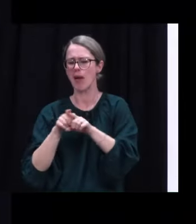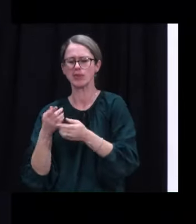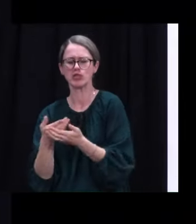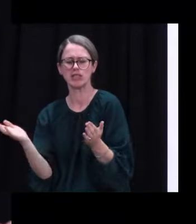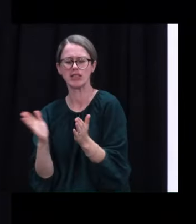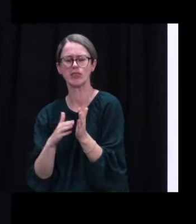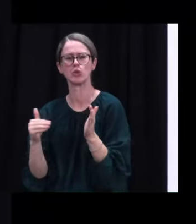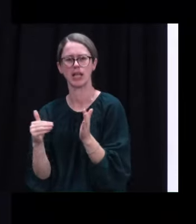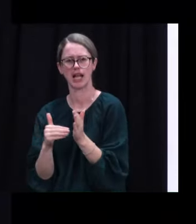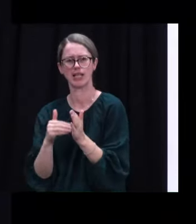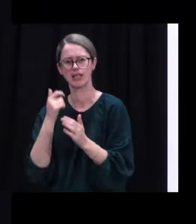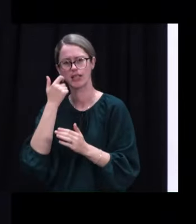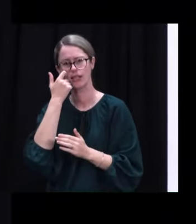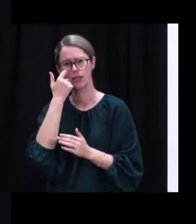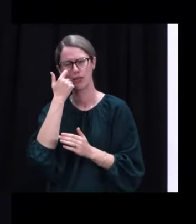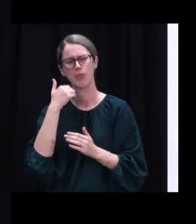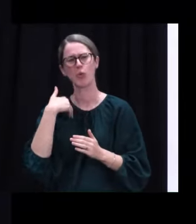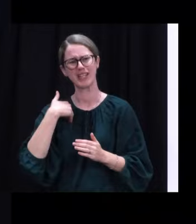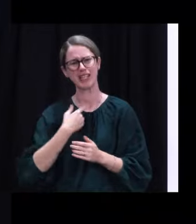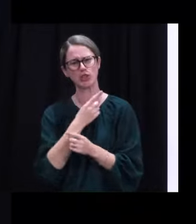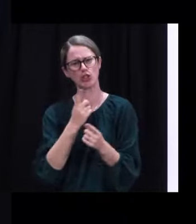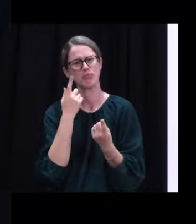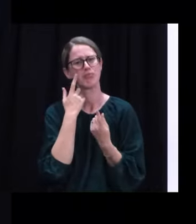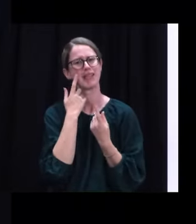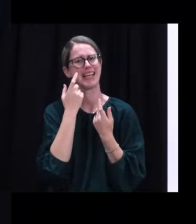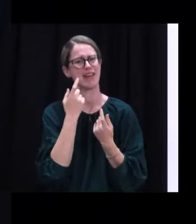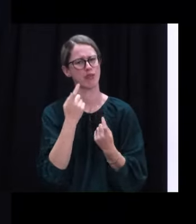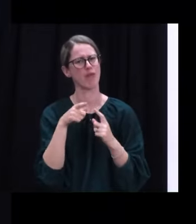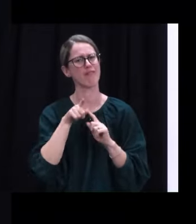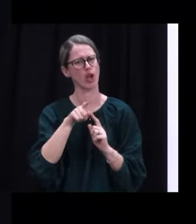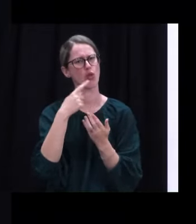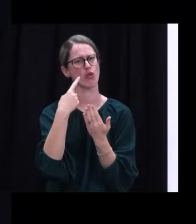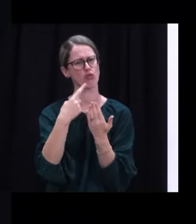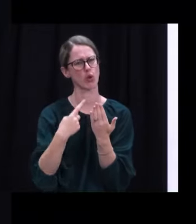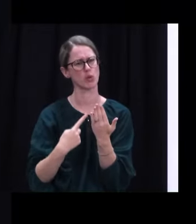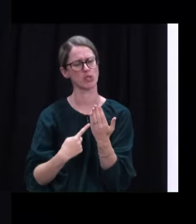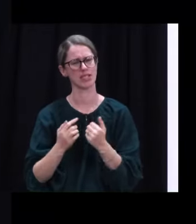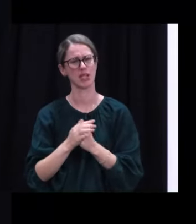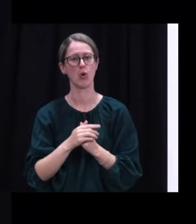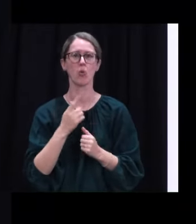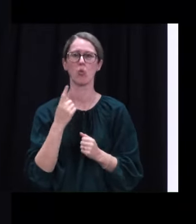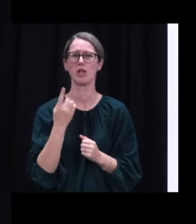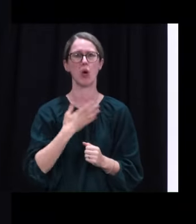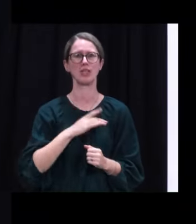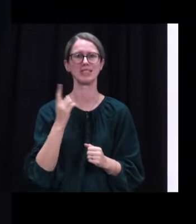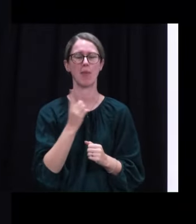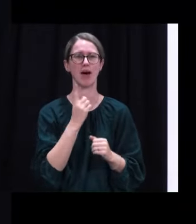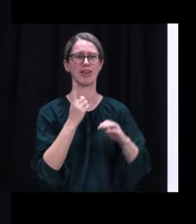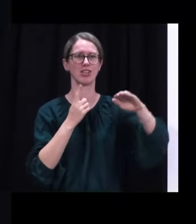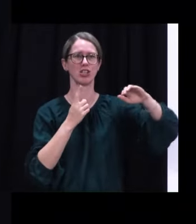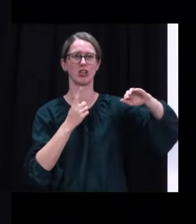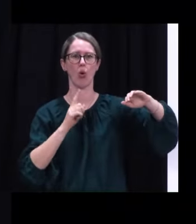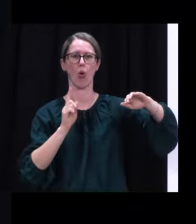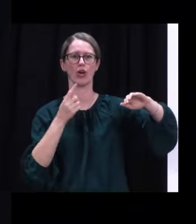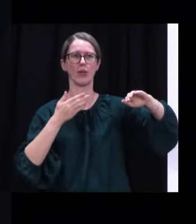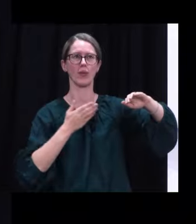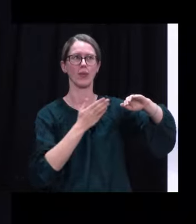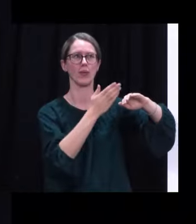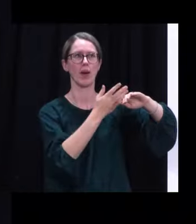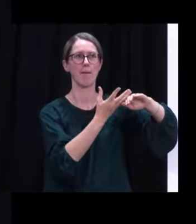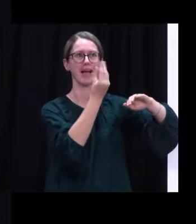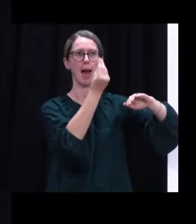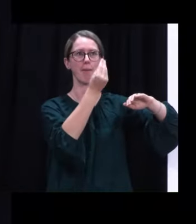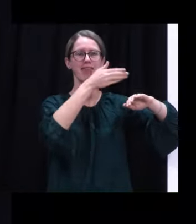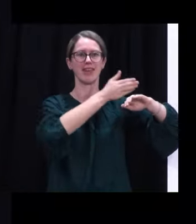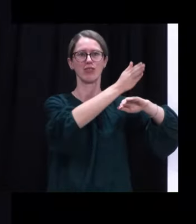of the country, but we do need people to play it safe and to follow the rules. The last thing we want is someone travelling to Auckland, picking up COVID and taking it back to